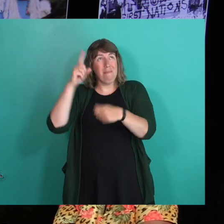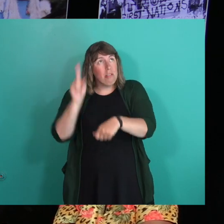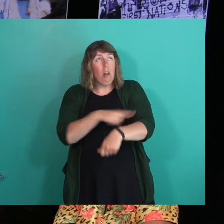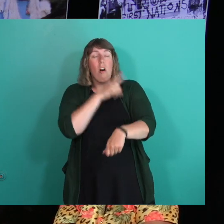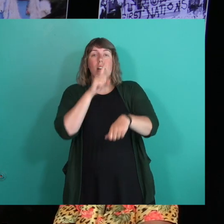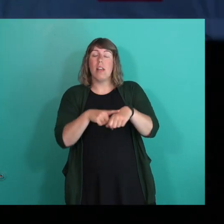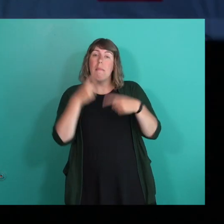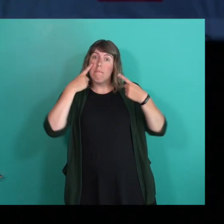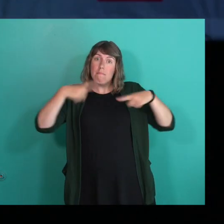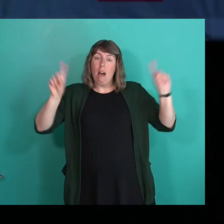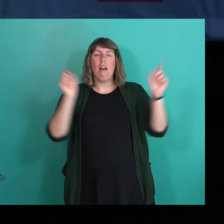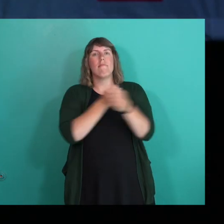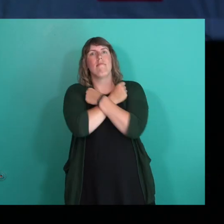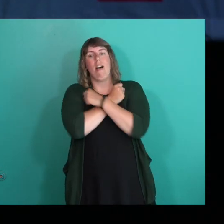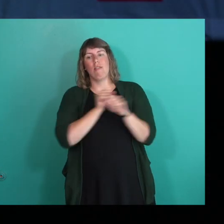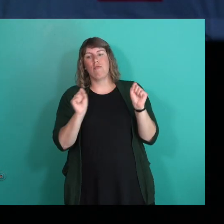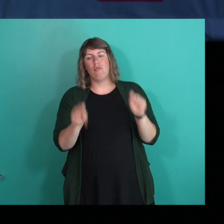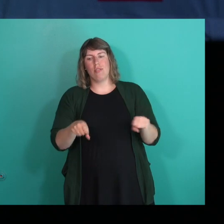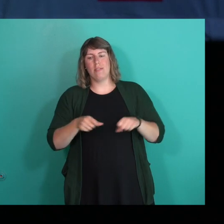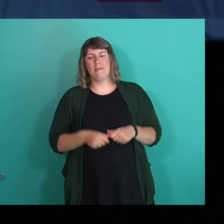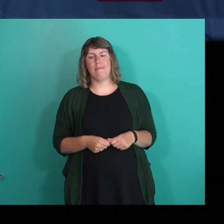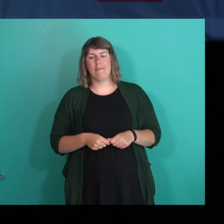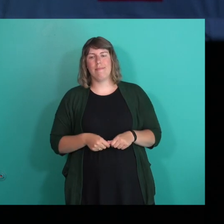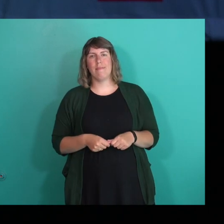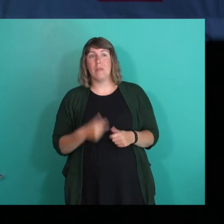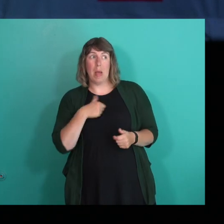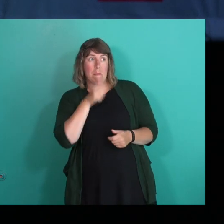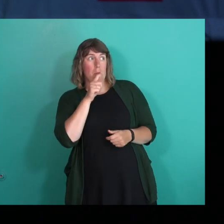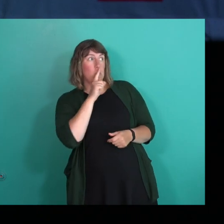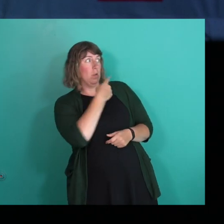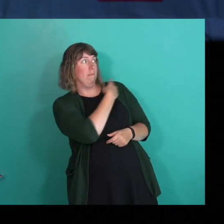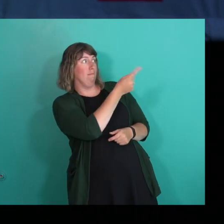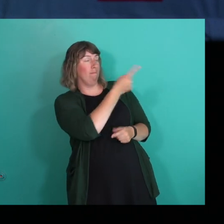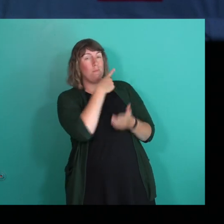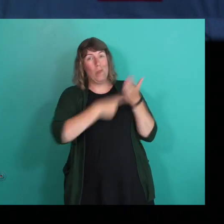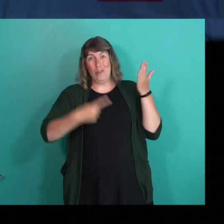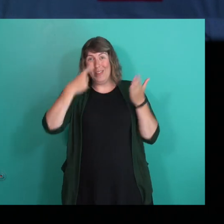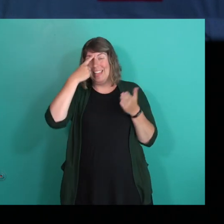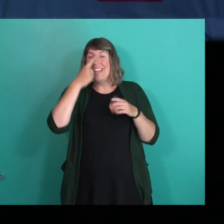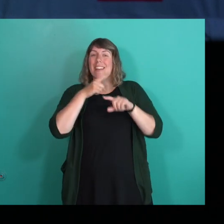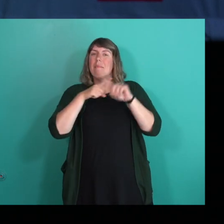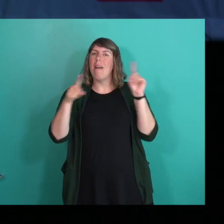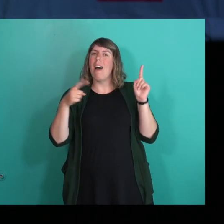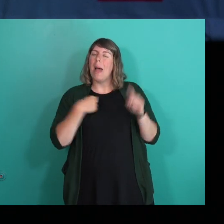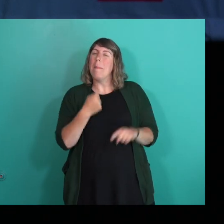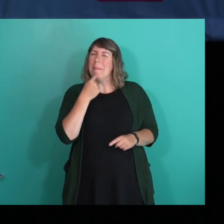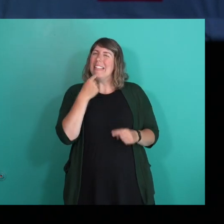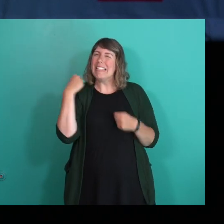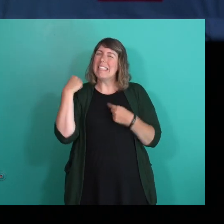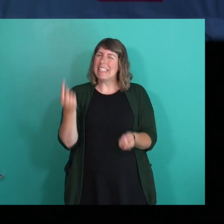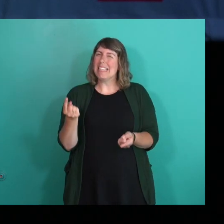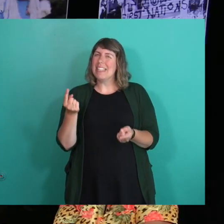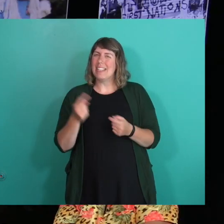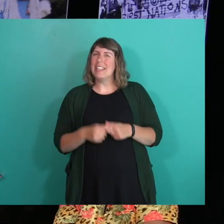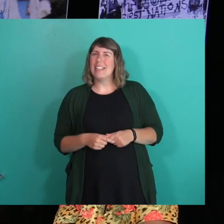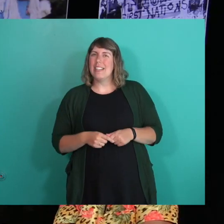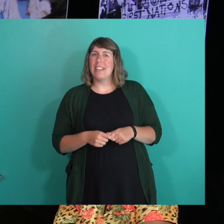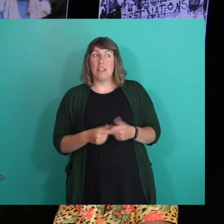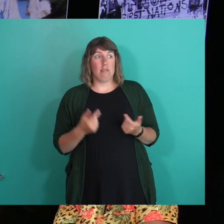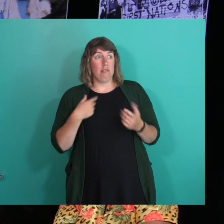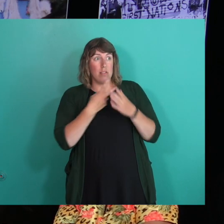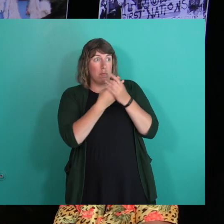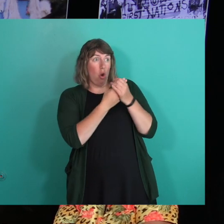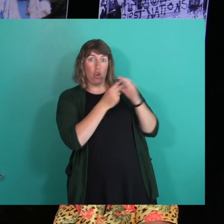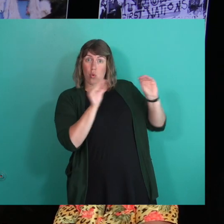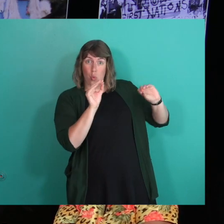time. And I think, you know, I don't know about the rest of you, but that's something that I've missed in my life. No, I don't have a